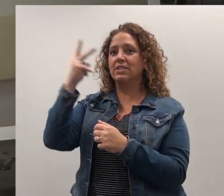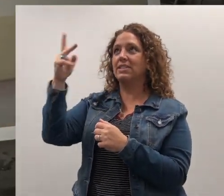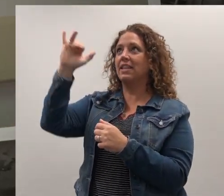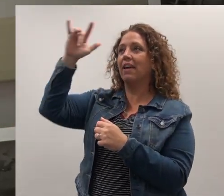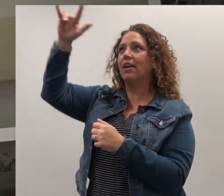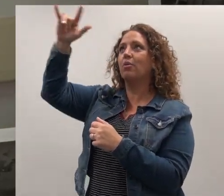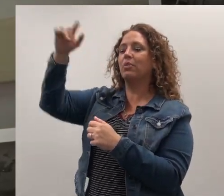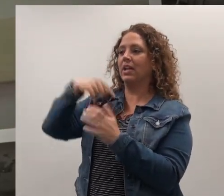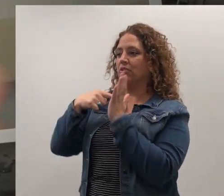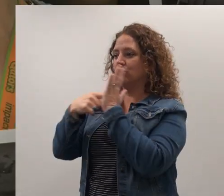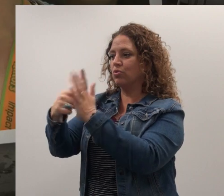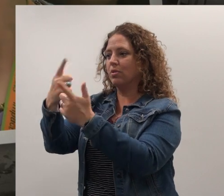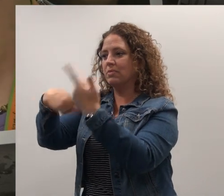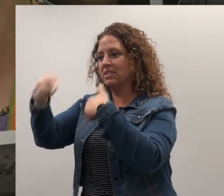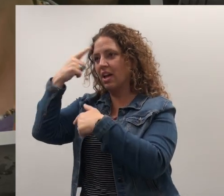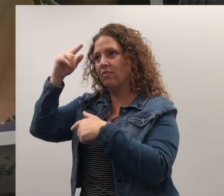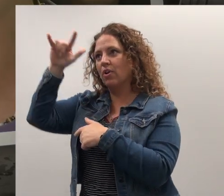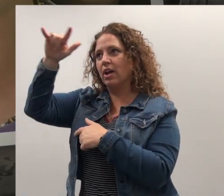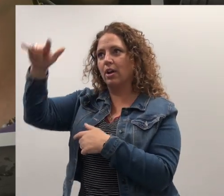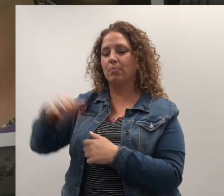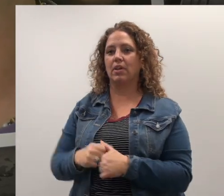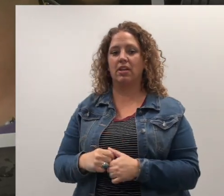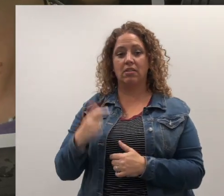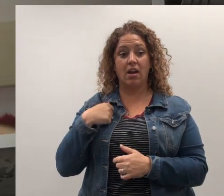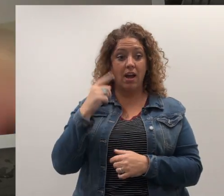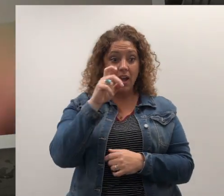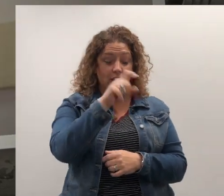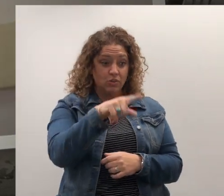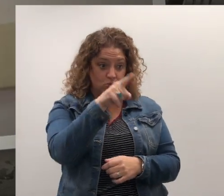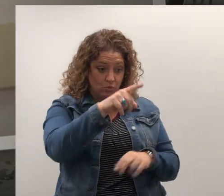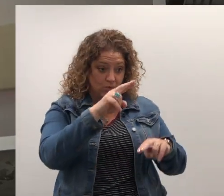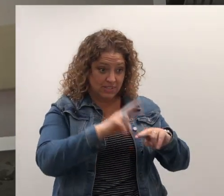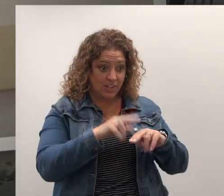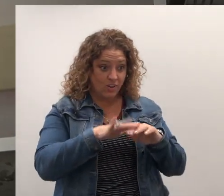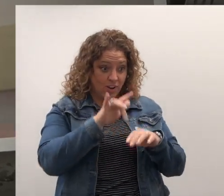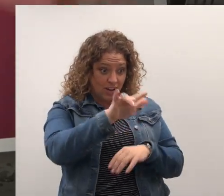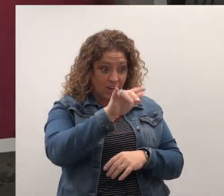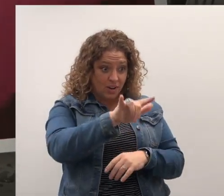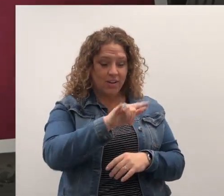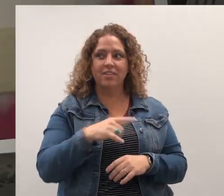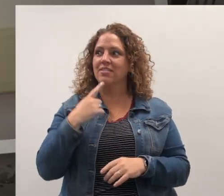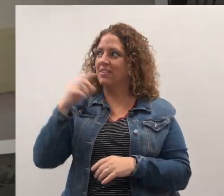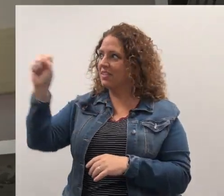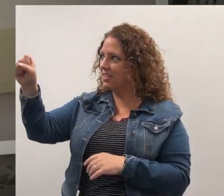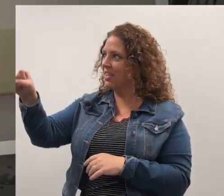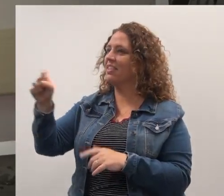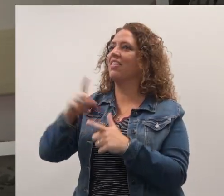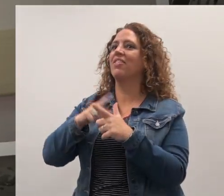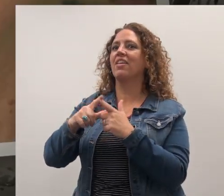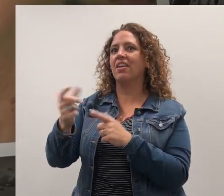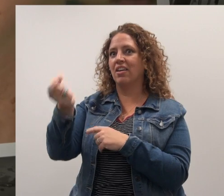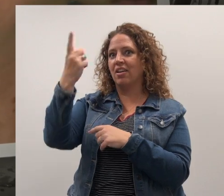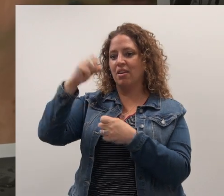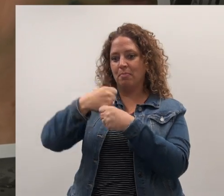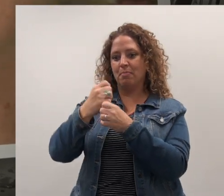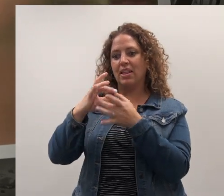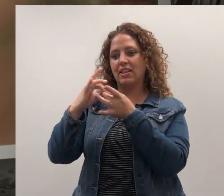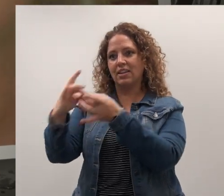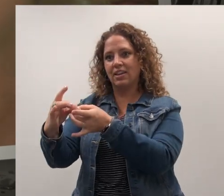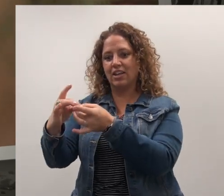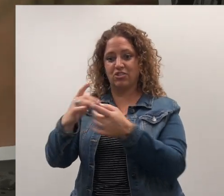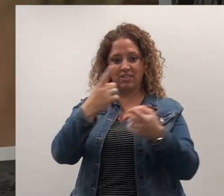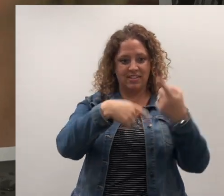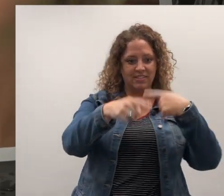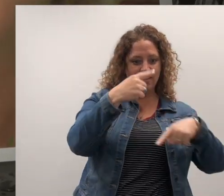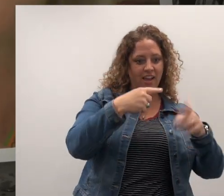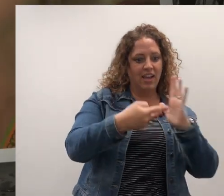excited he would see an airplane. She showed him the sign for a plane. Did you sit on that airplane? And he said yes. He made the connection